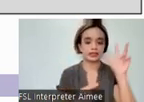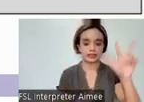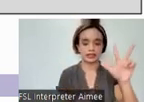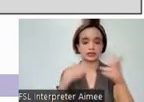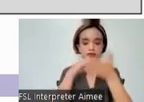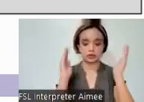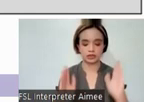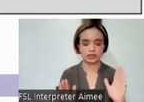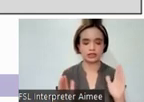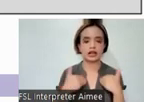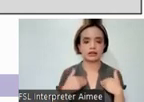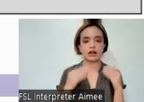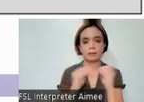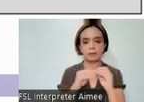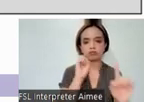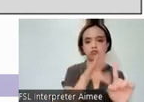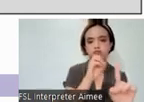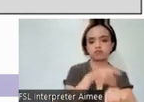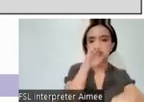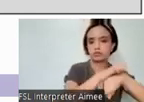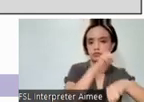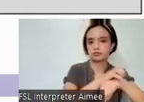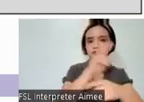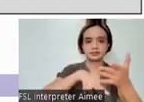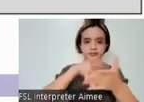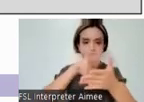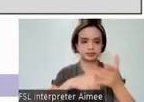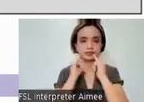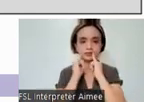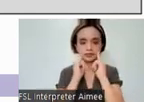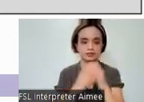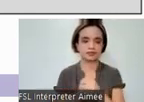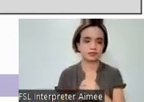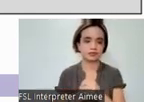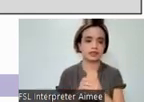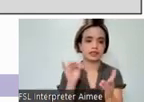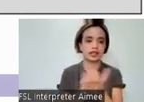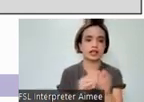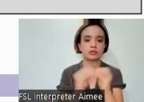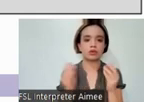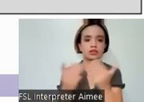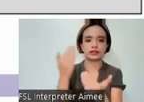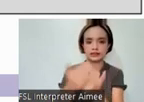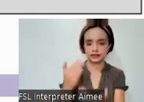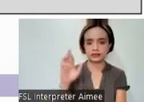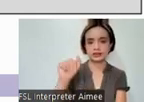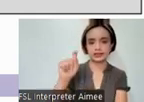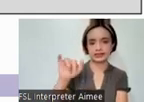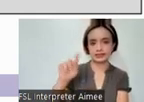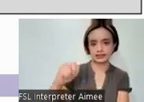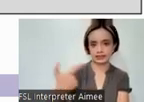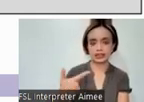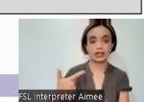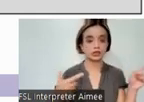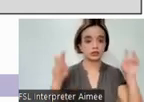would already have much exposure to English reading instruction, which could account for the EC rating. This further analysis